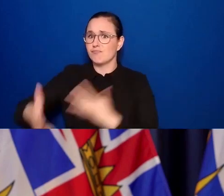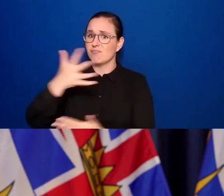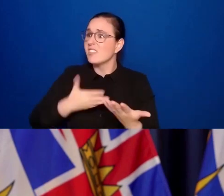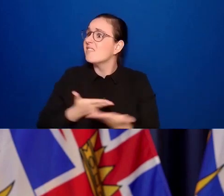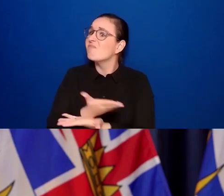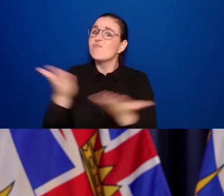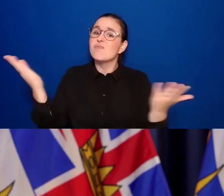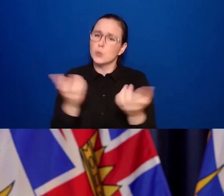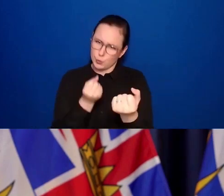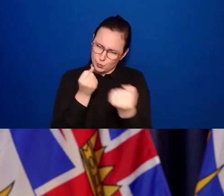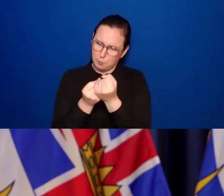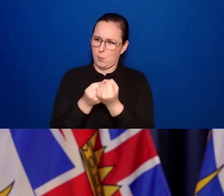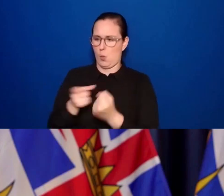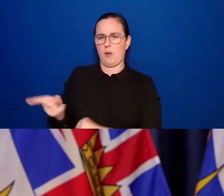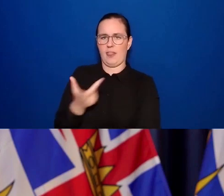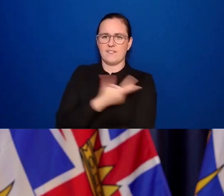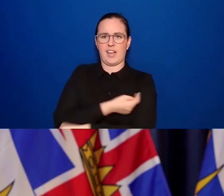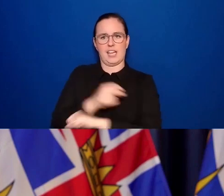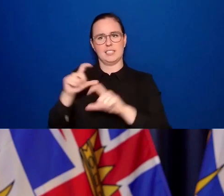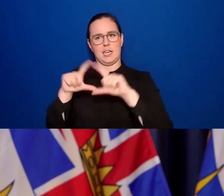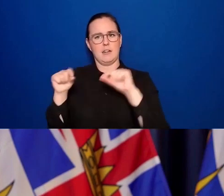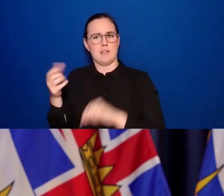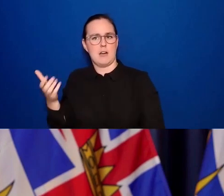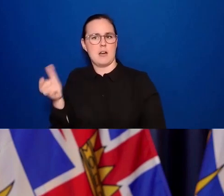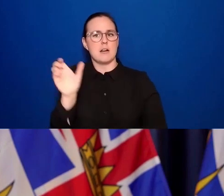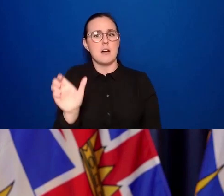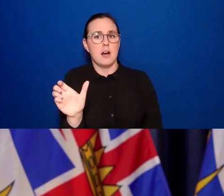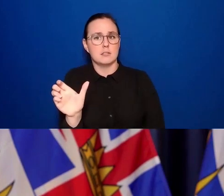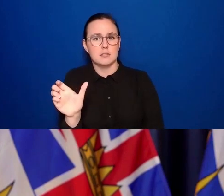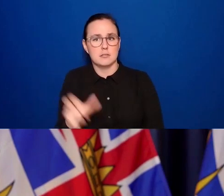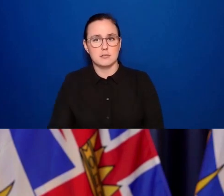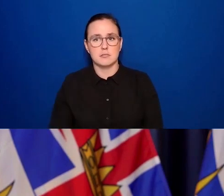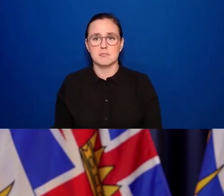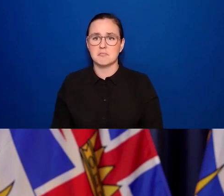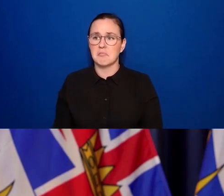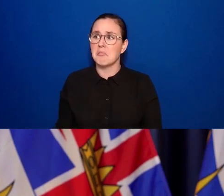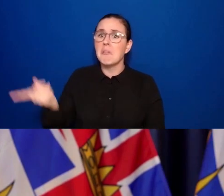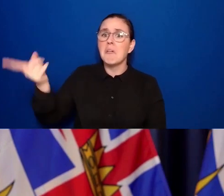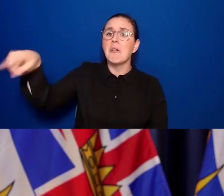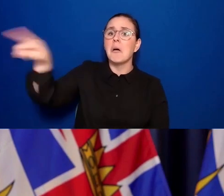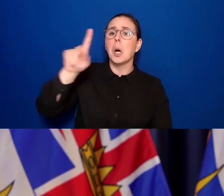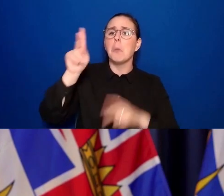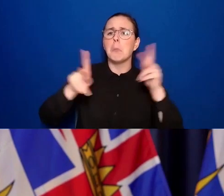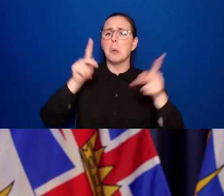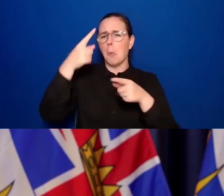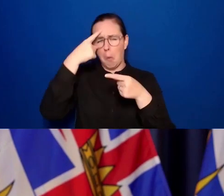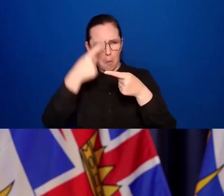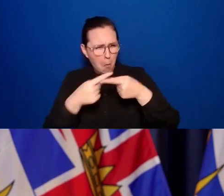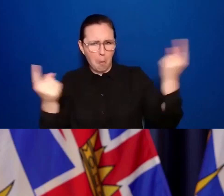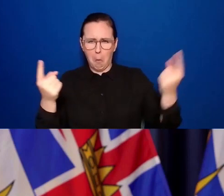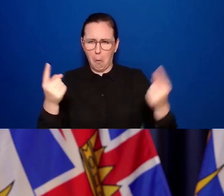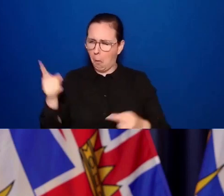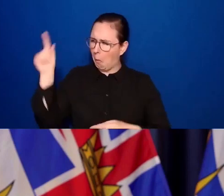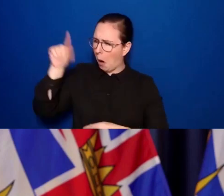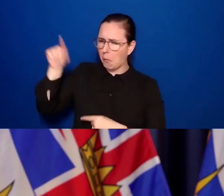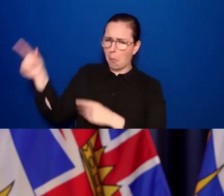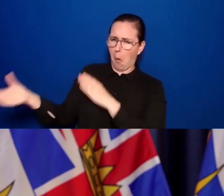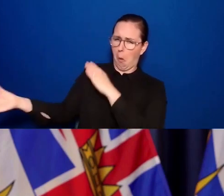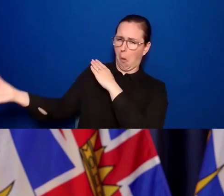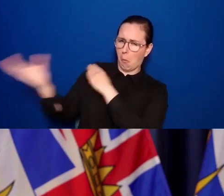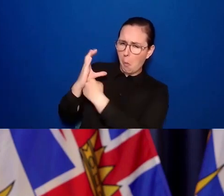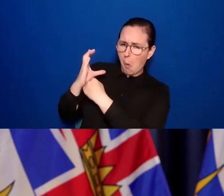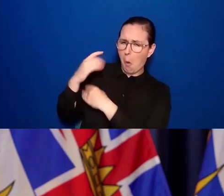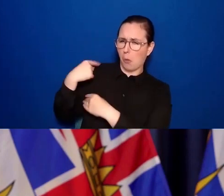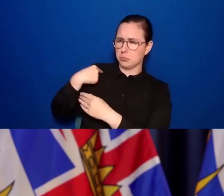who declared that government is imposing this, we're doing so after extraordinary consultation with industry. Now, it's uneven across